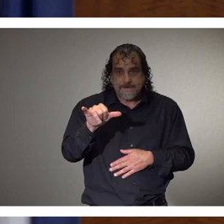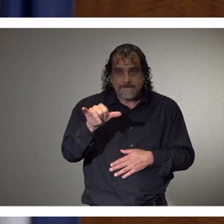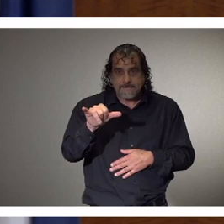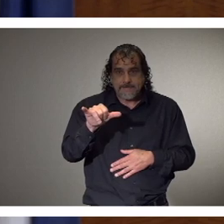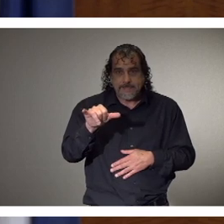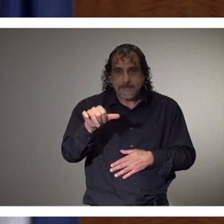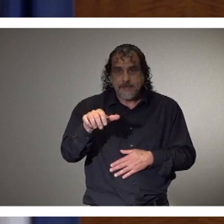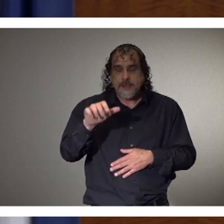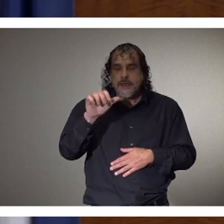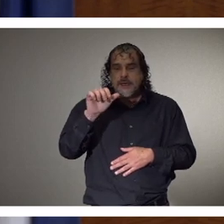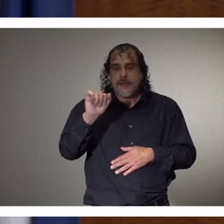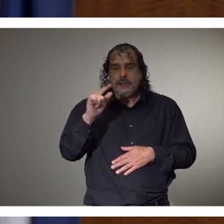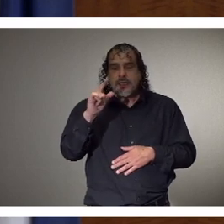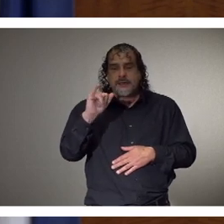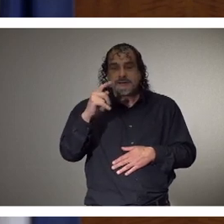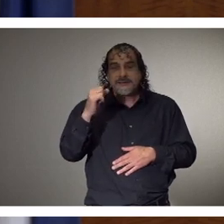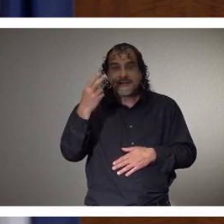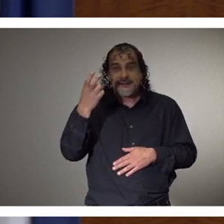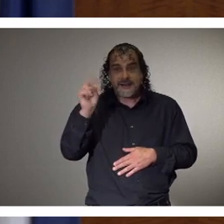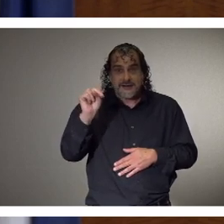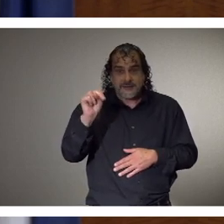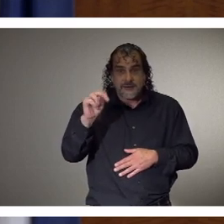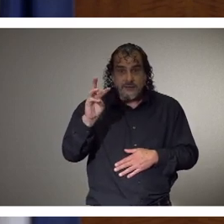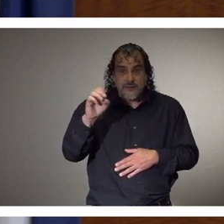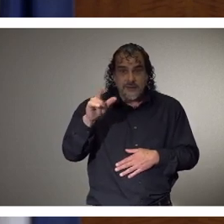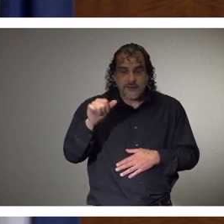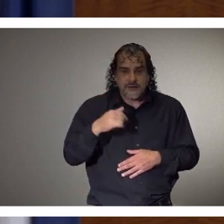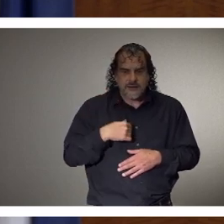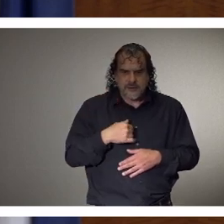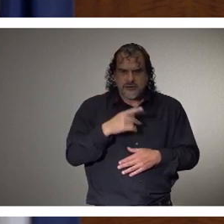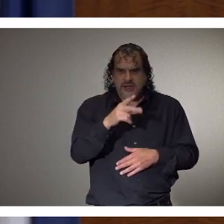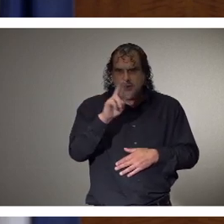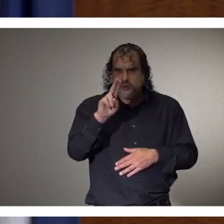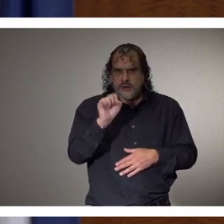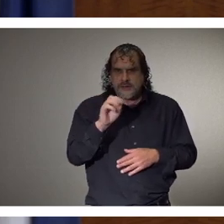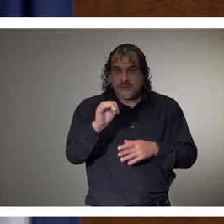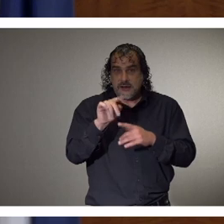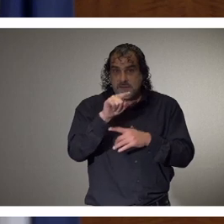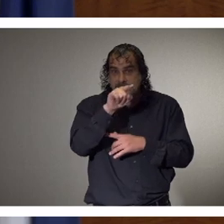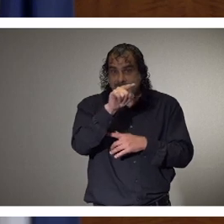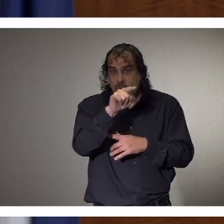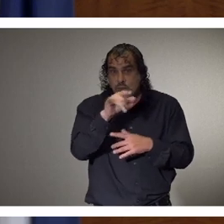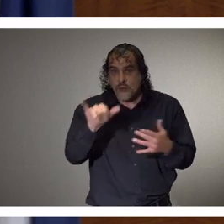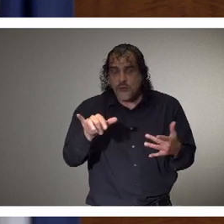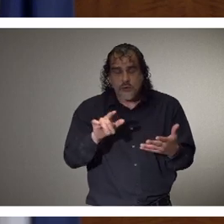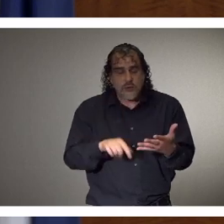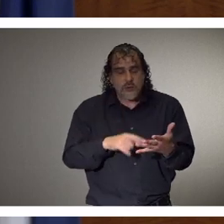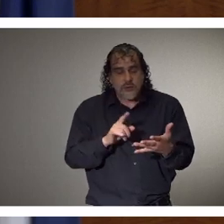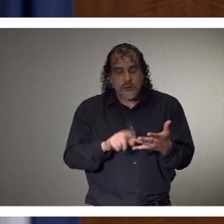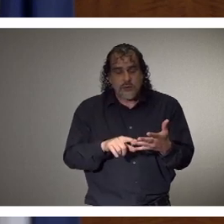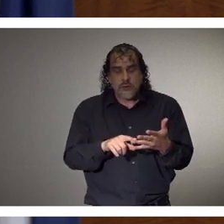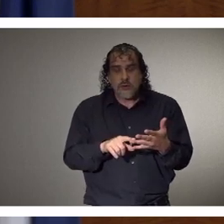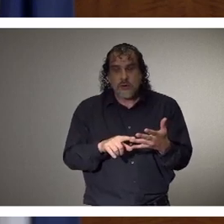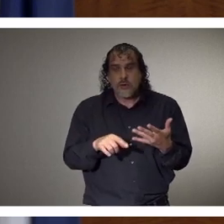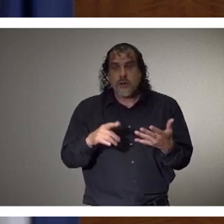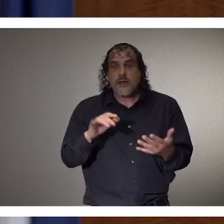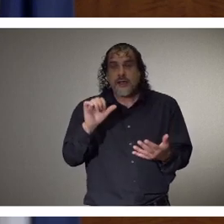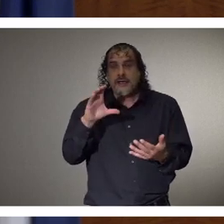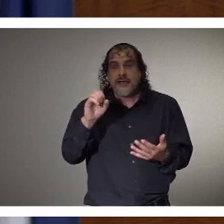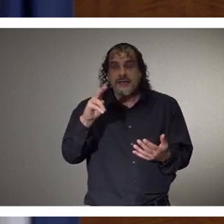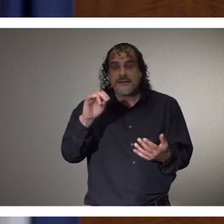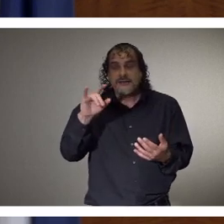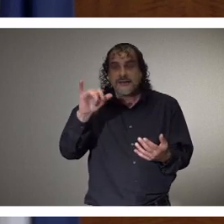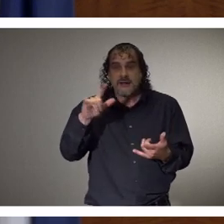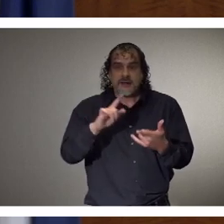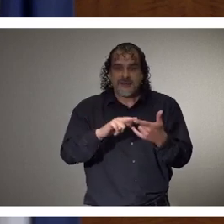Aislinn Wallace is a freshman at the University of Southern Mississippi. Happy birthday, Aislinn. Jaycee from Canton loves her chickens.